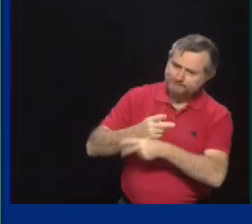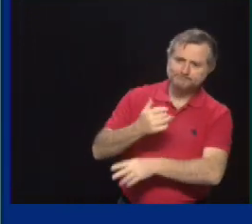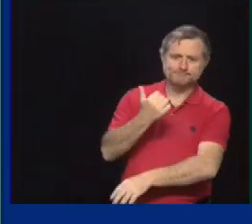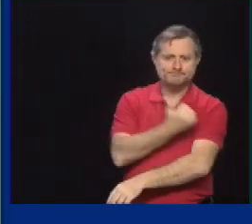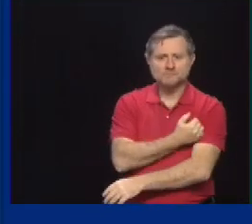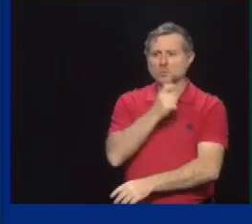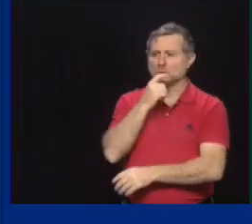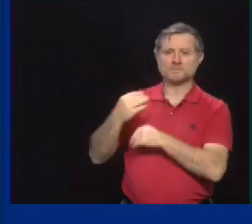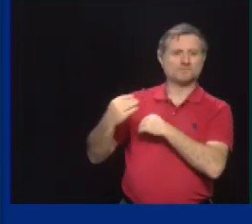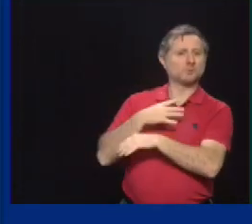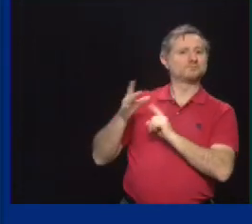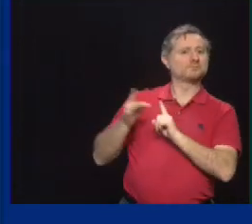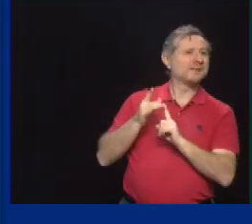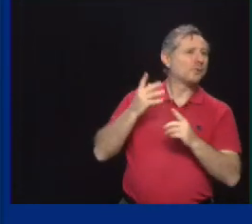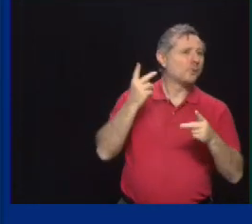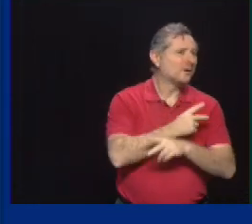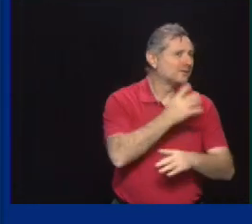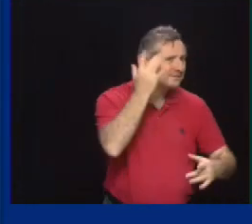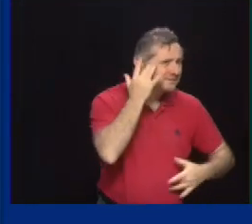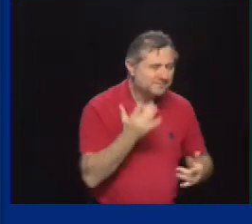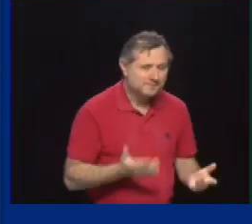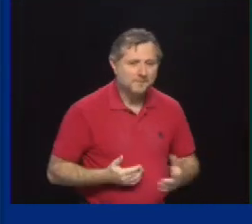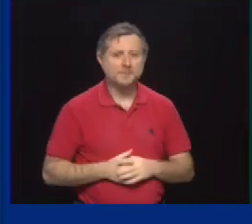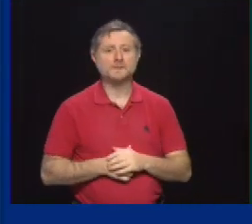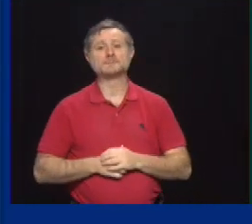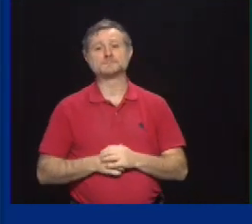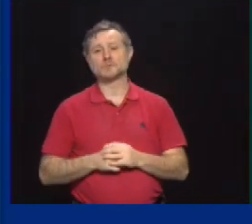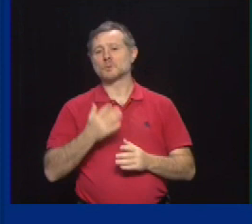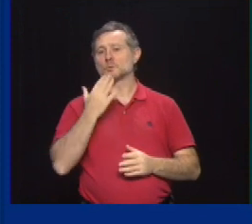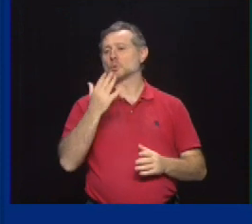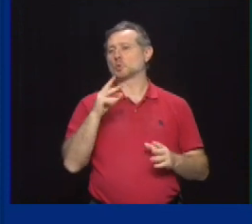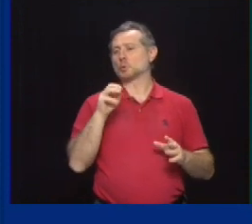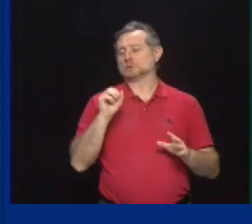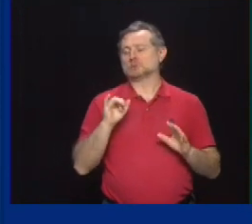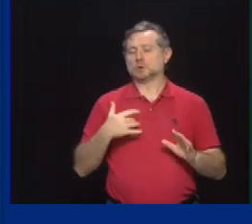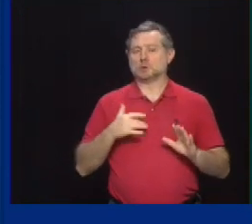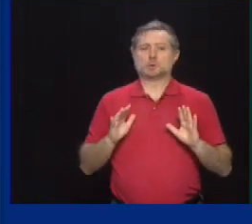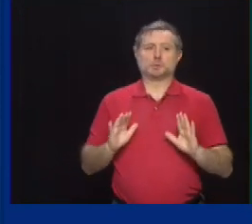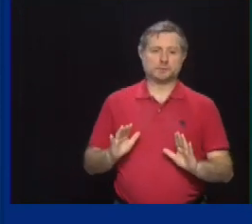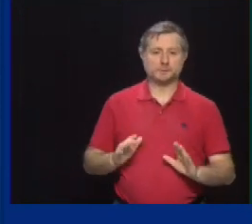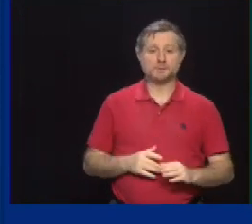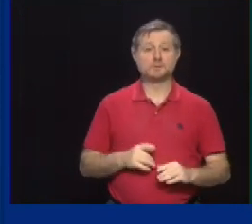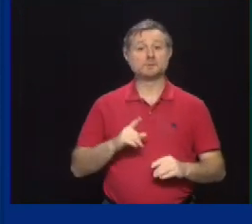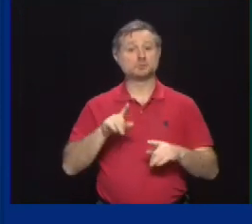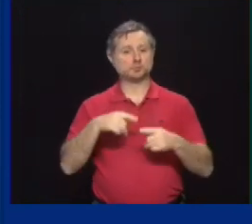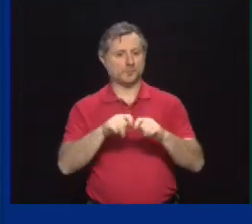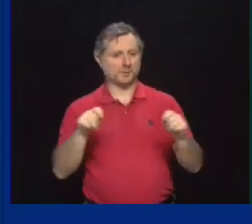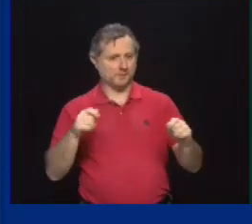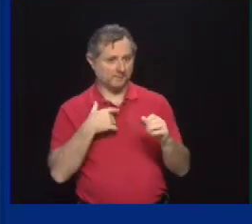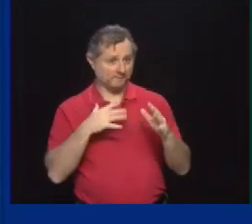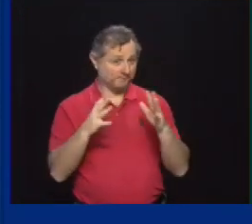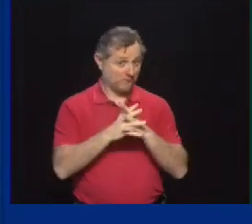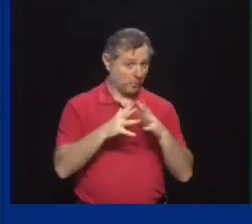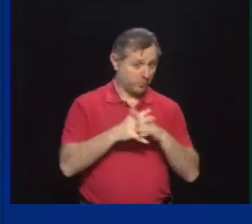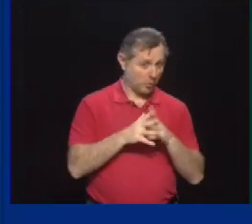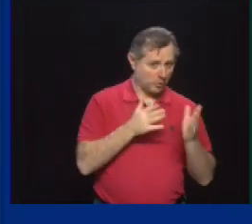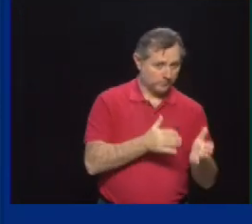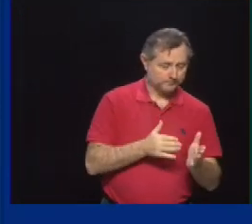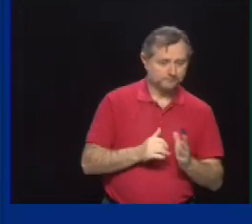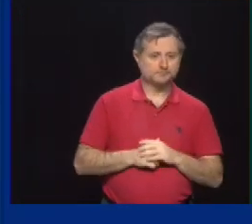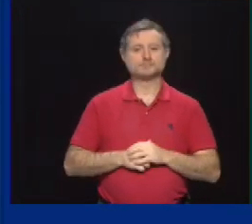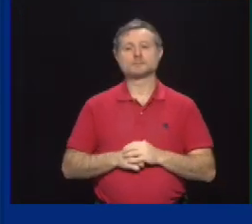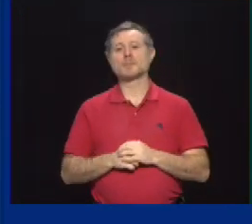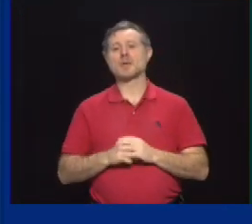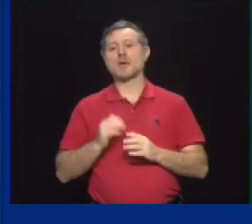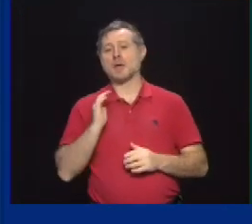by contracting COVID. So that's the good news. And to wrap up our football, we had our campaign. We had some players